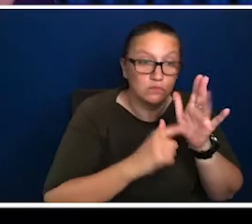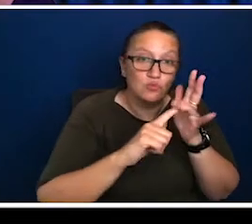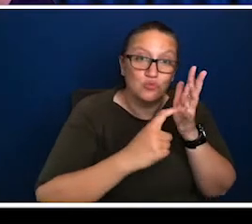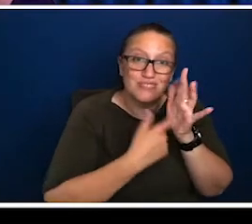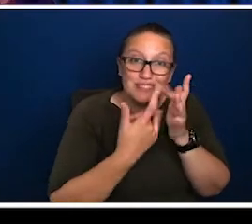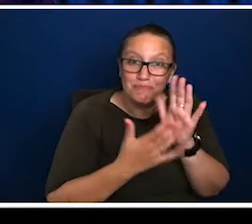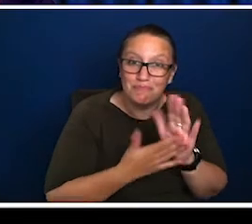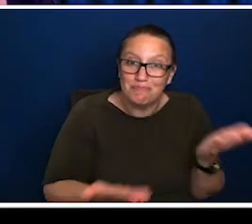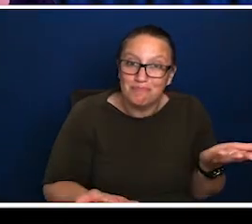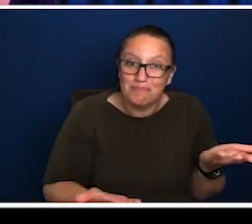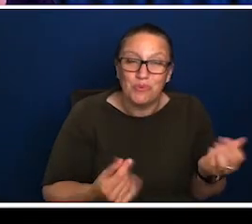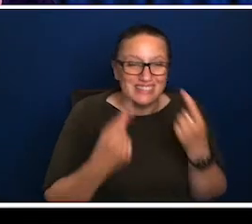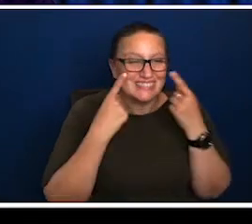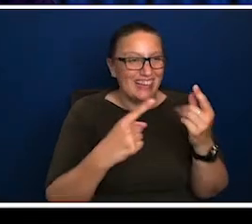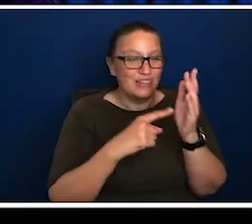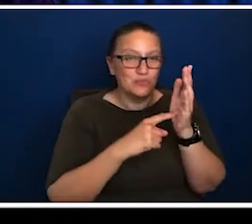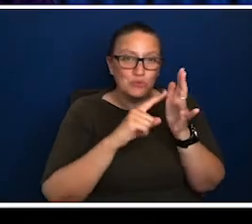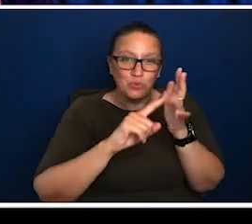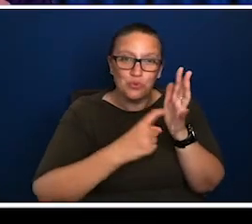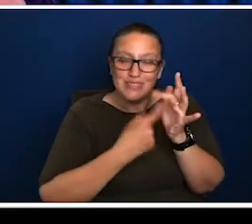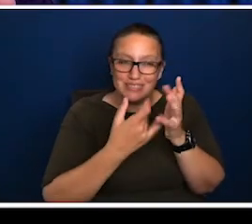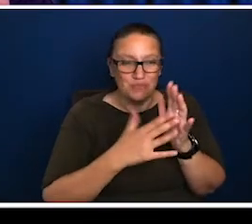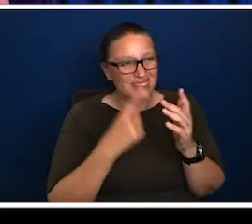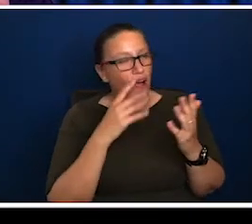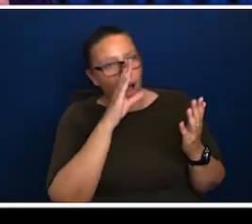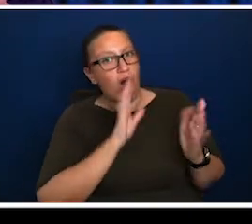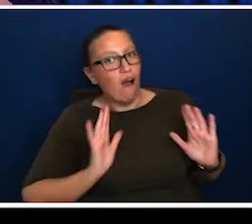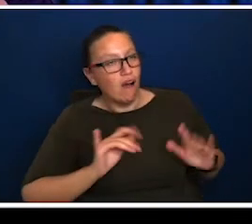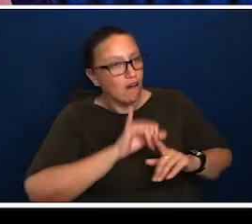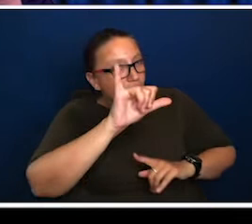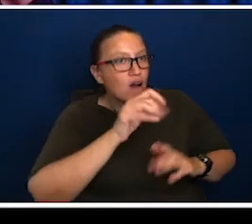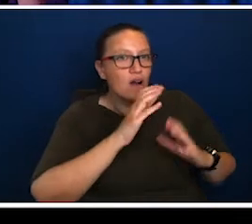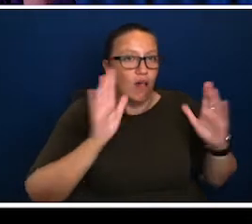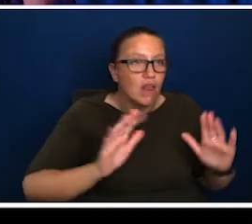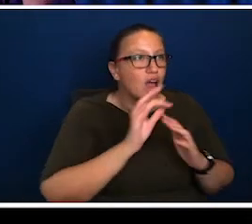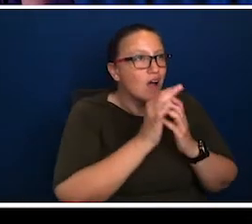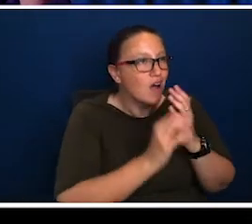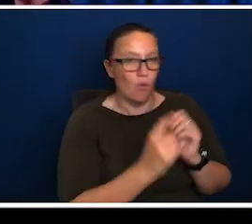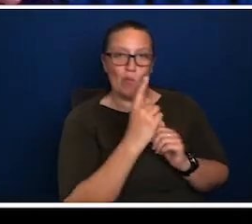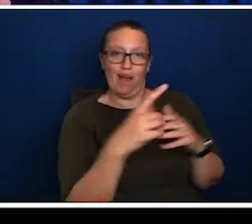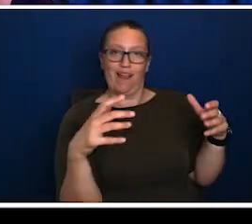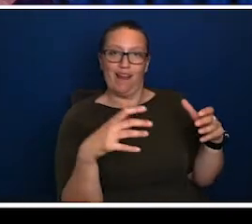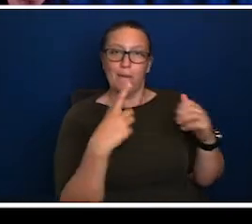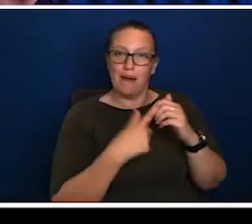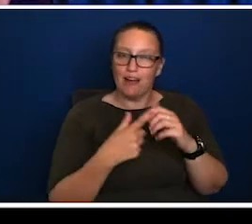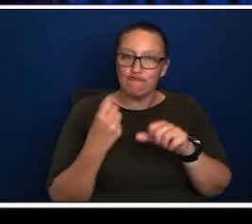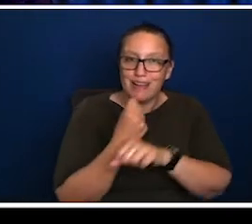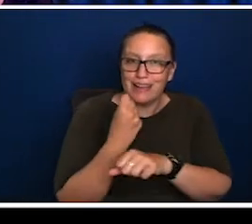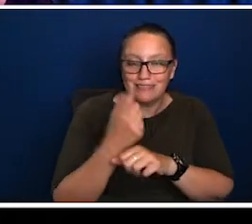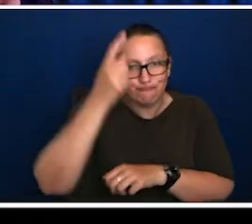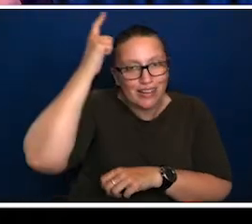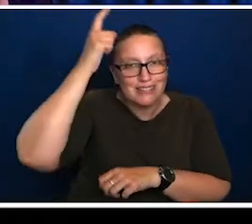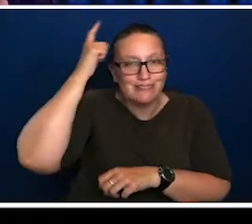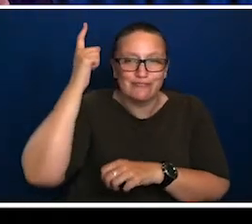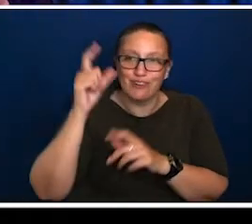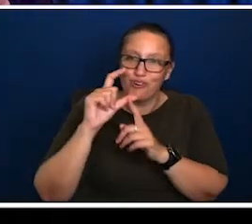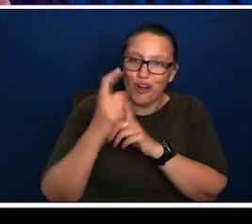tourism. But tourism is, is sort of something you can see in a generic sense. Uh, whereas the creative and cultural sector is split up in a